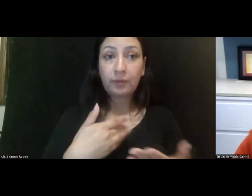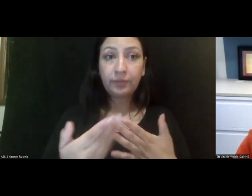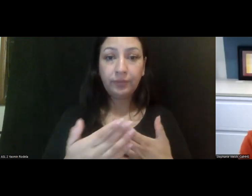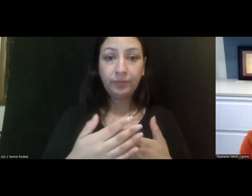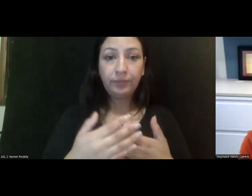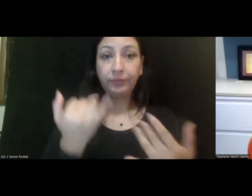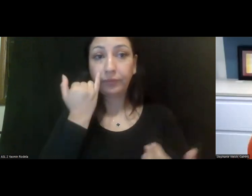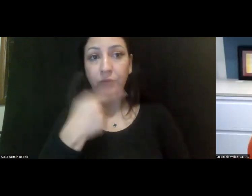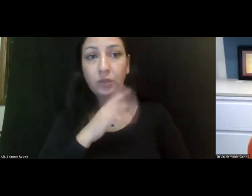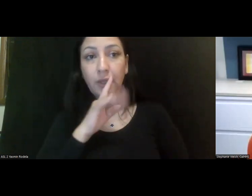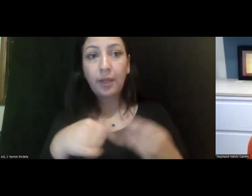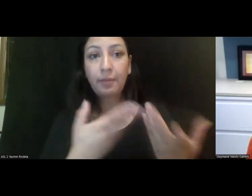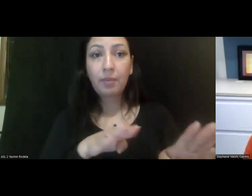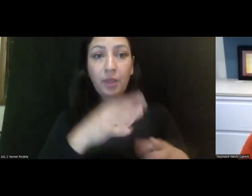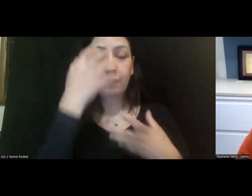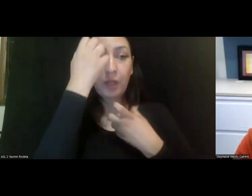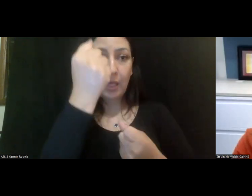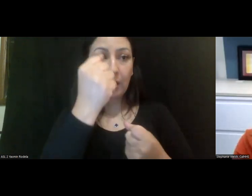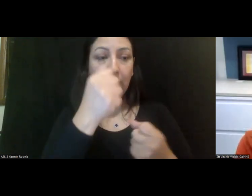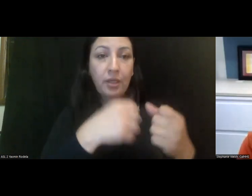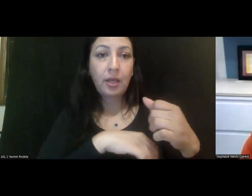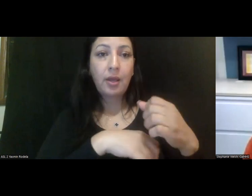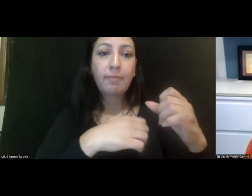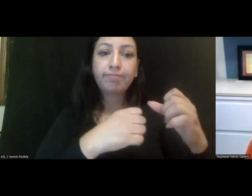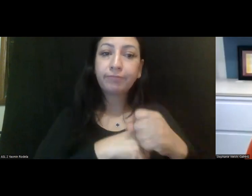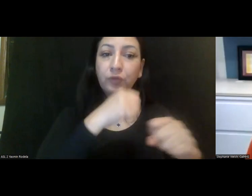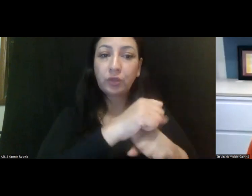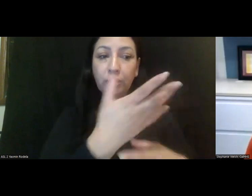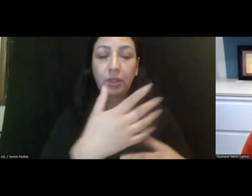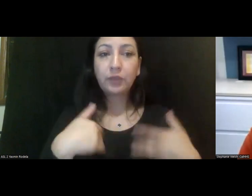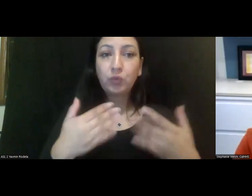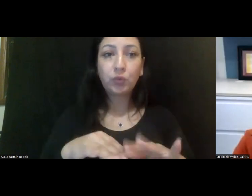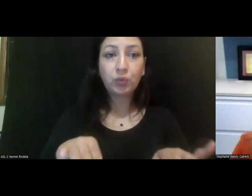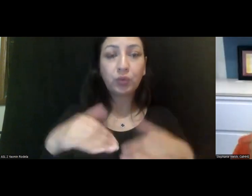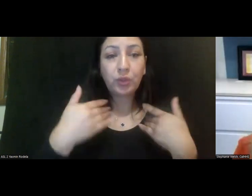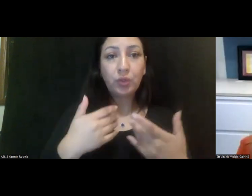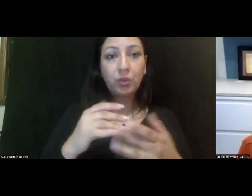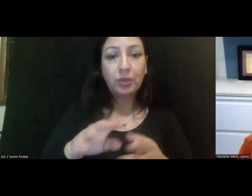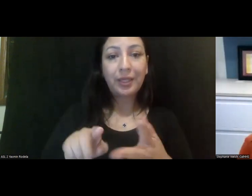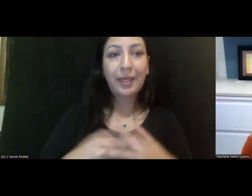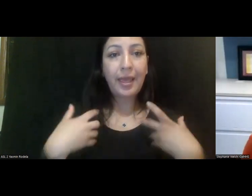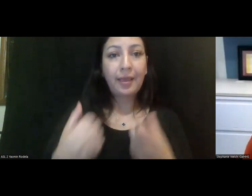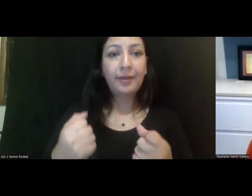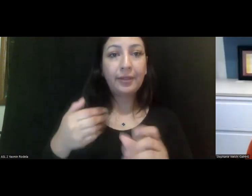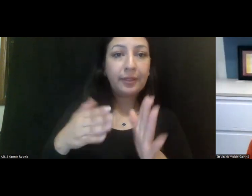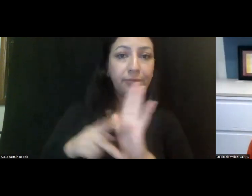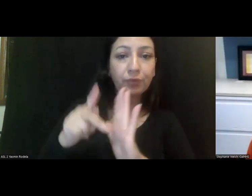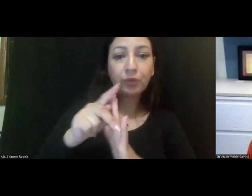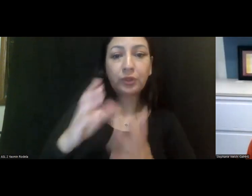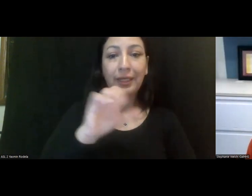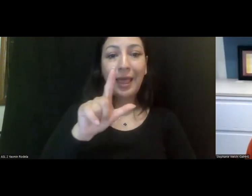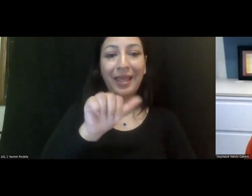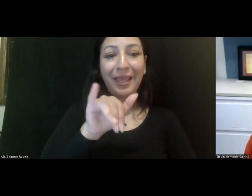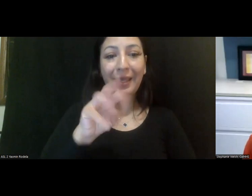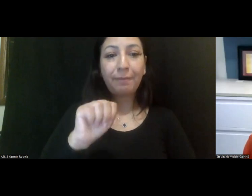you know, we're talking about the behavioral health infrastructure program or the children and youth behavior health initiative or CalAIM and all of our, um, Medicaid